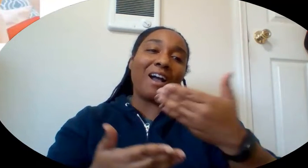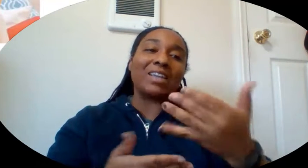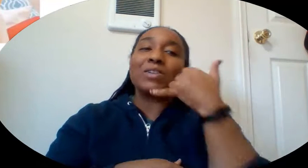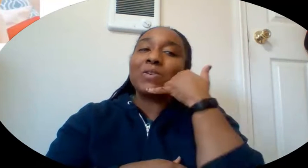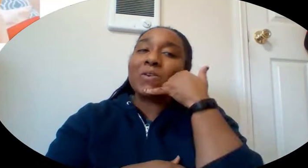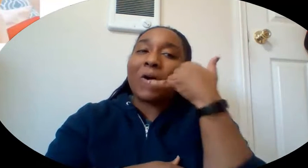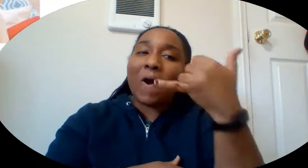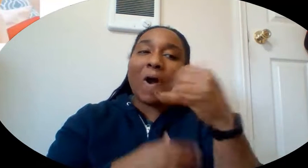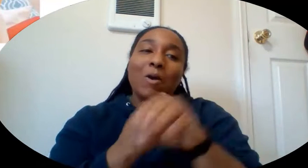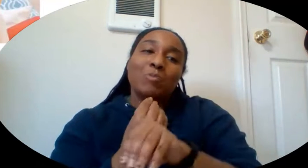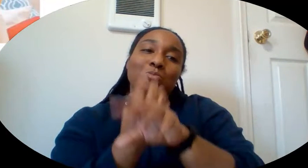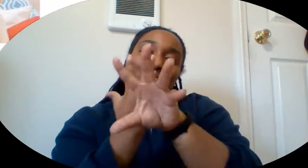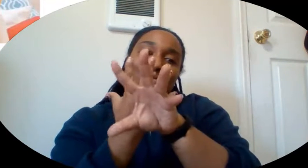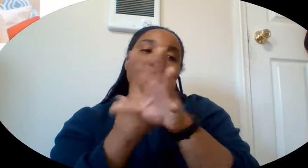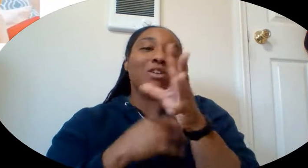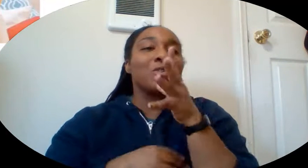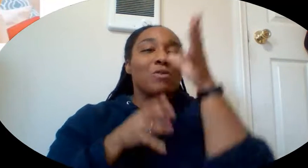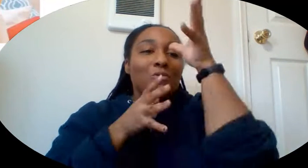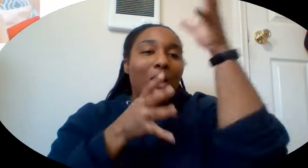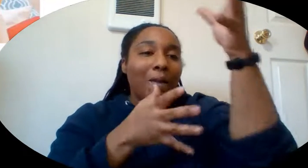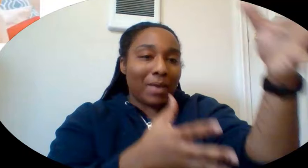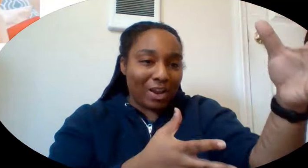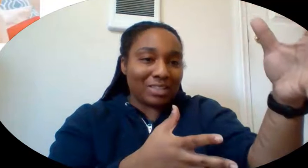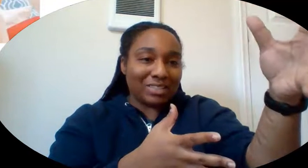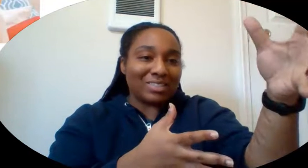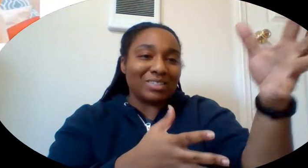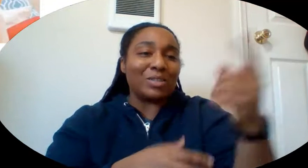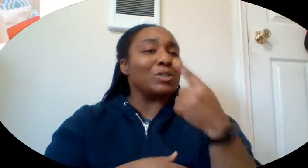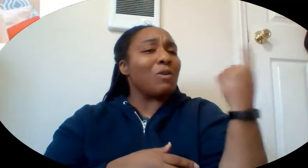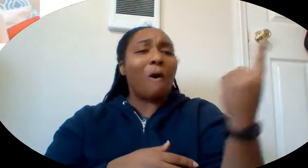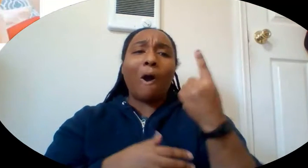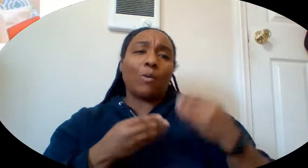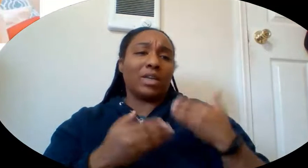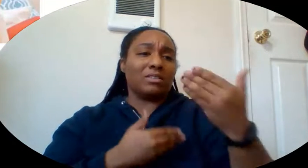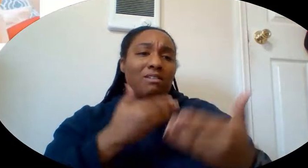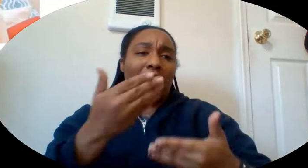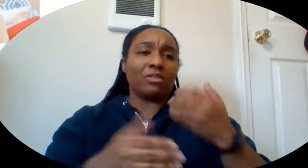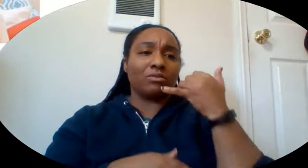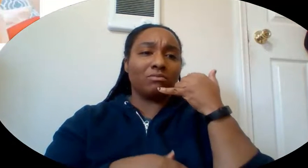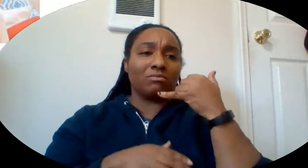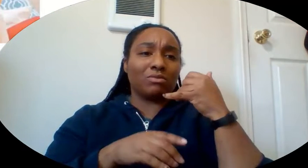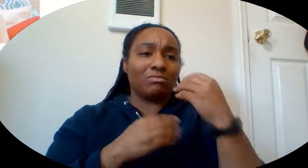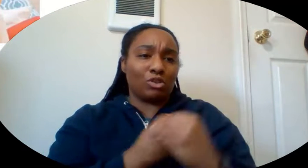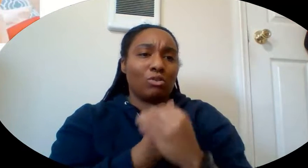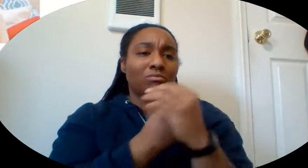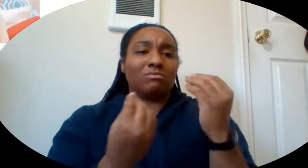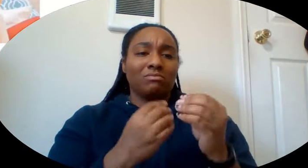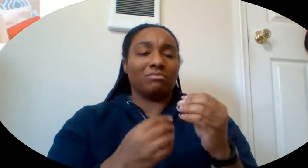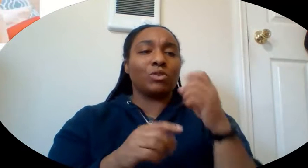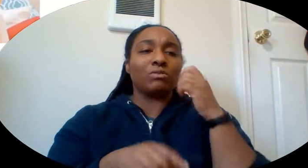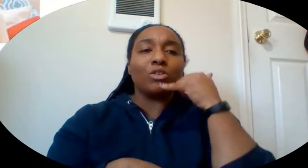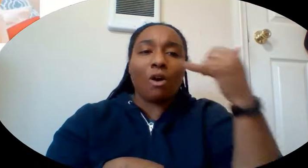your grandparents. It's always kind to call your grandparents, but especially now. Guess who misses seeing your face?